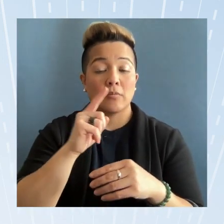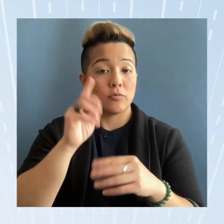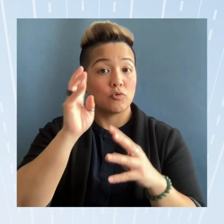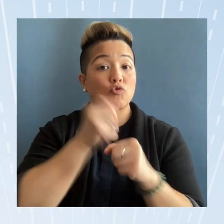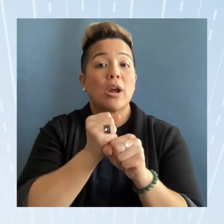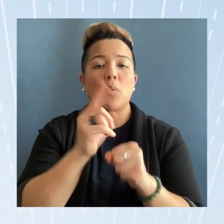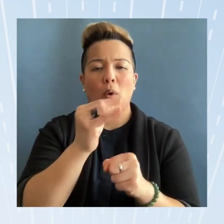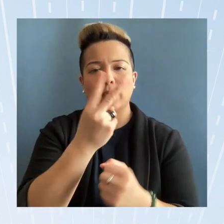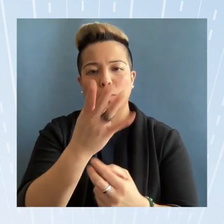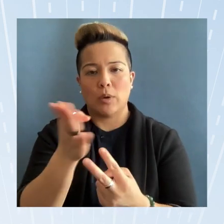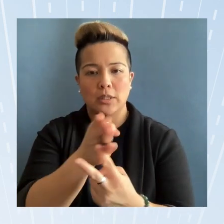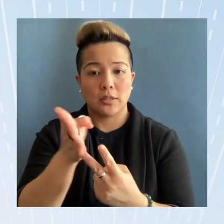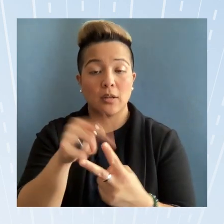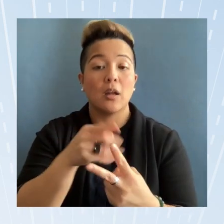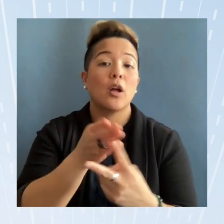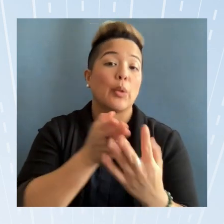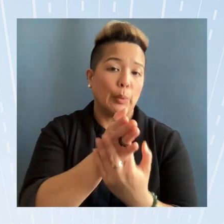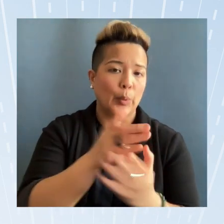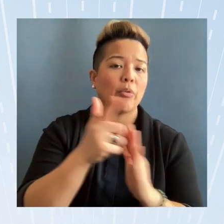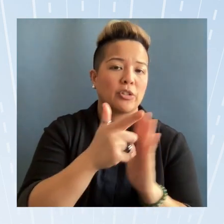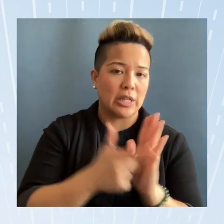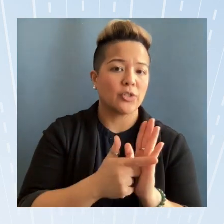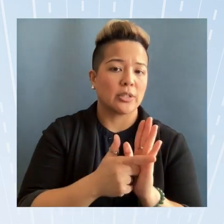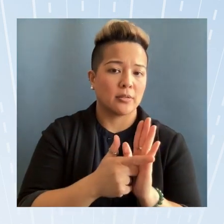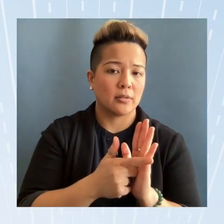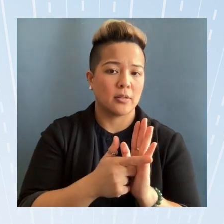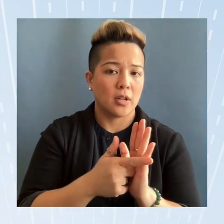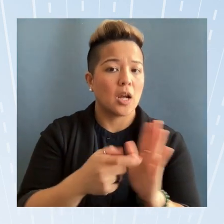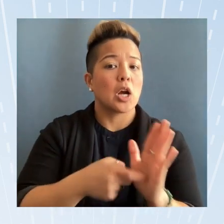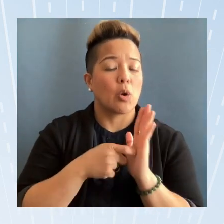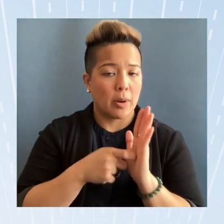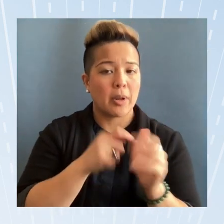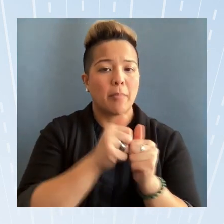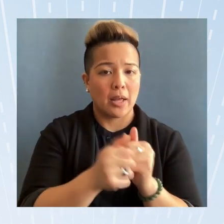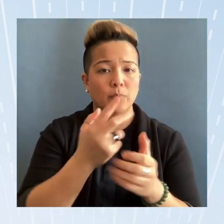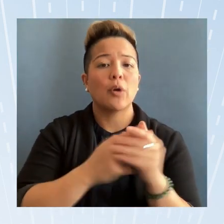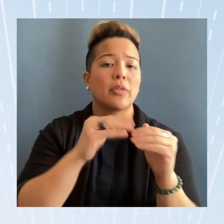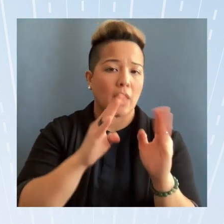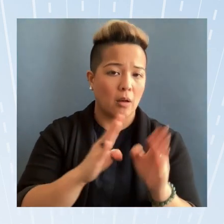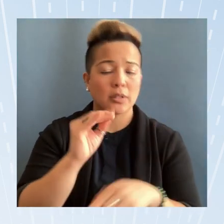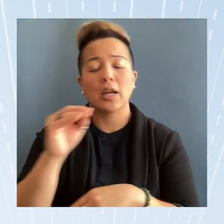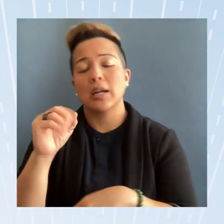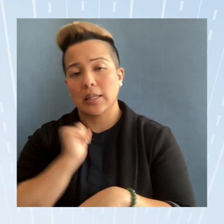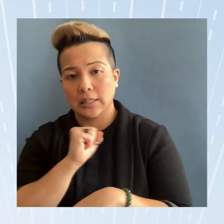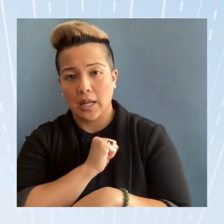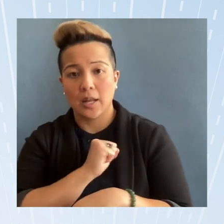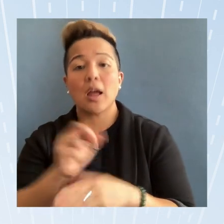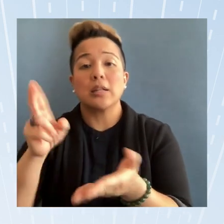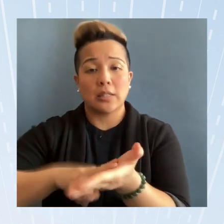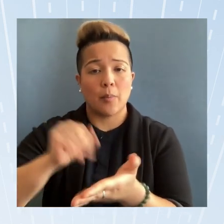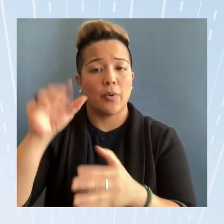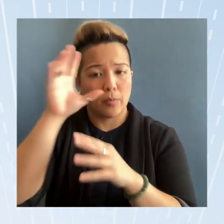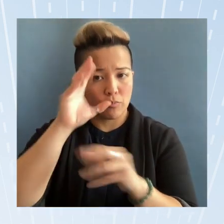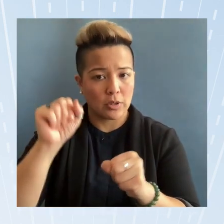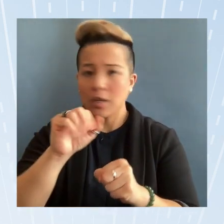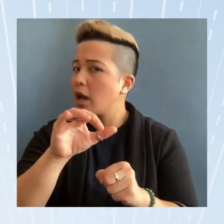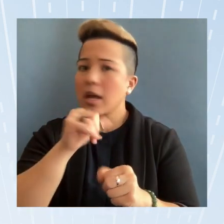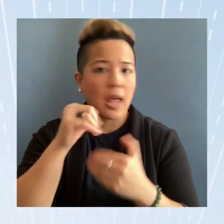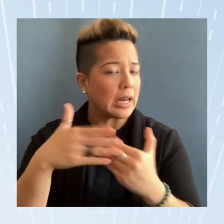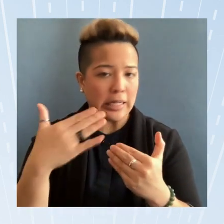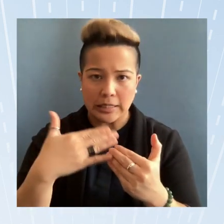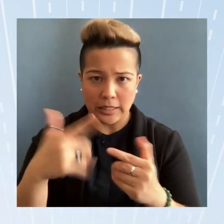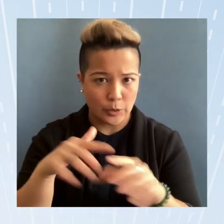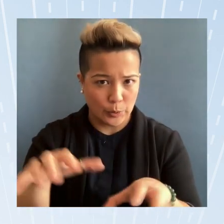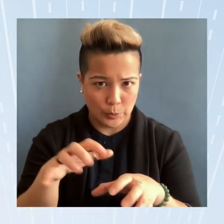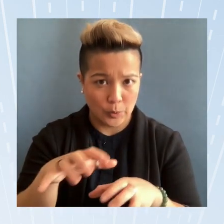through legislation which requires you know being passed in both the House and the Senate and signed by the president not an easy lift to do but that's